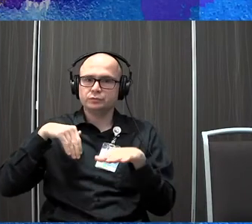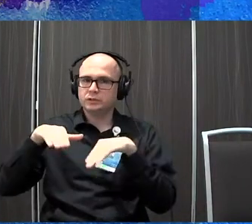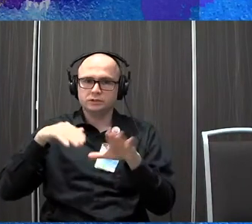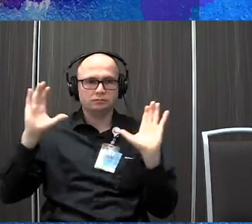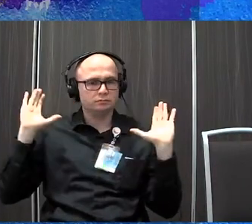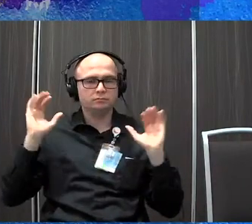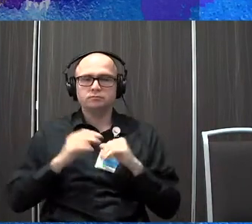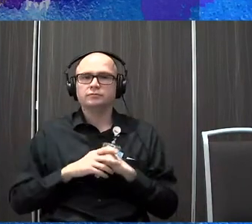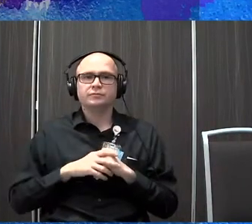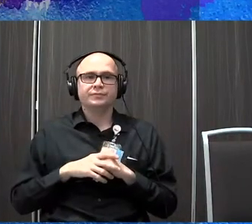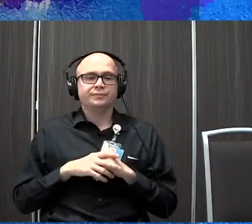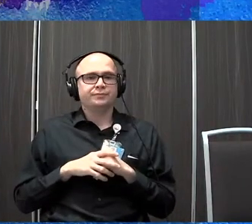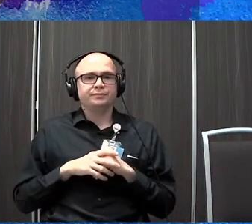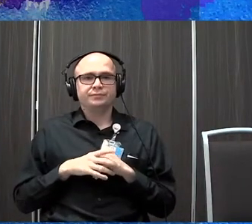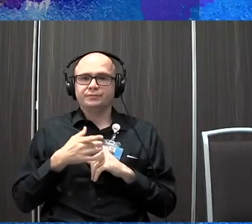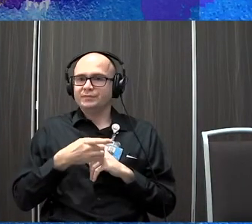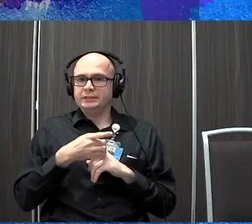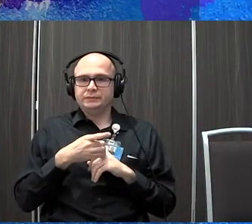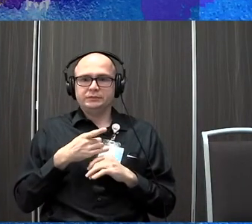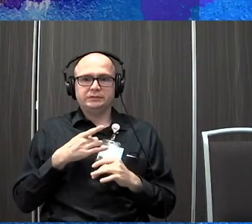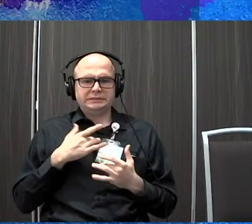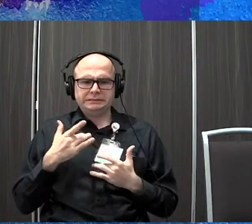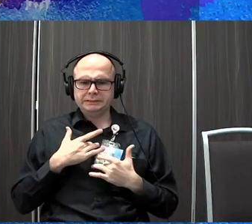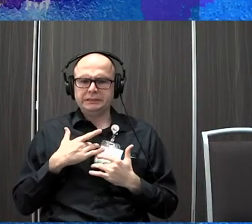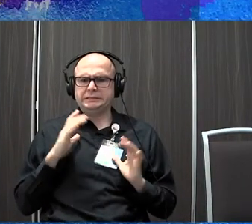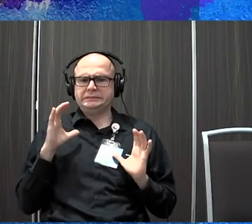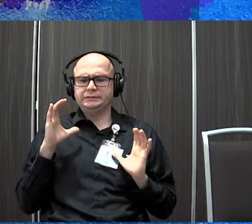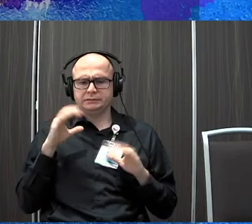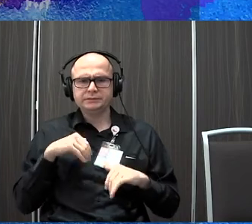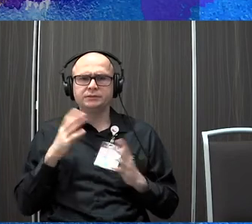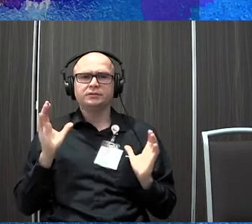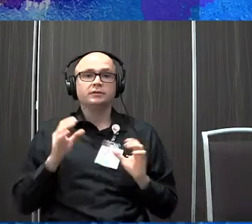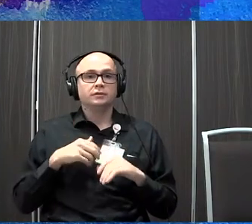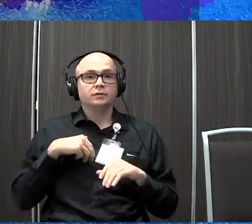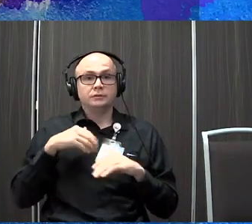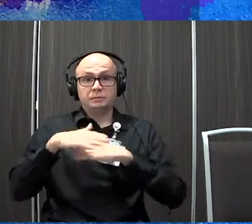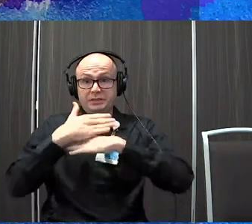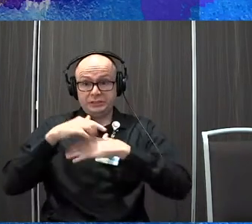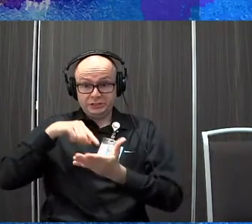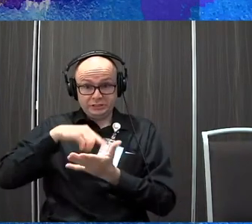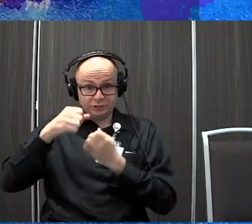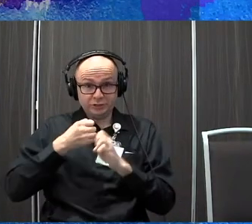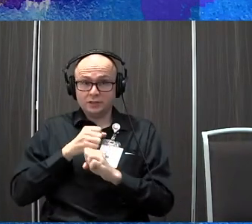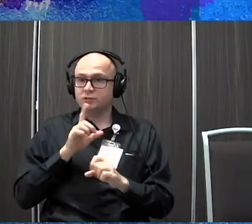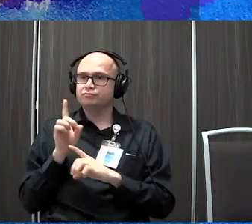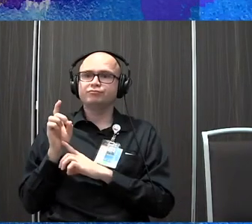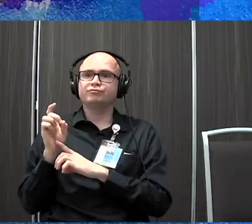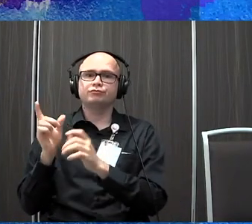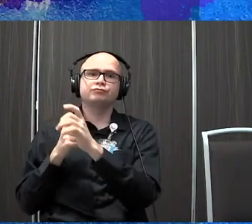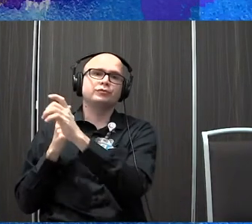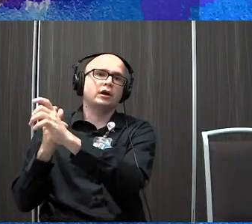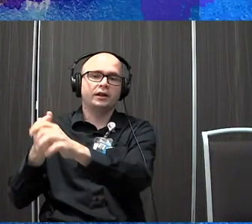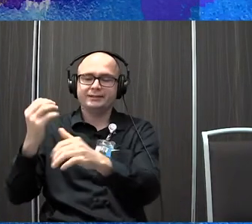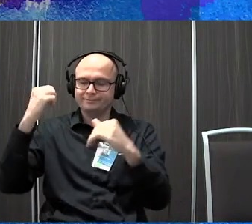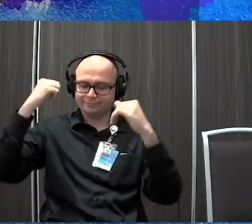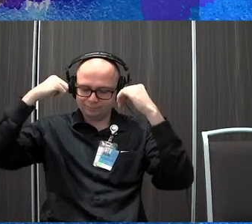sand. Um, it was very, I think just disconcerting for him. Um, we went to the beach this year, he was literally running and covered in sand